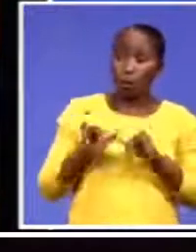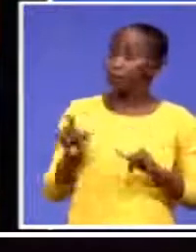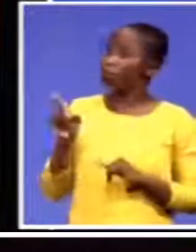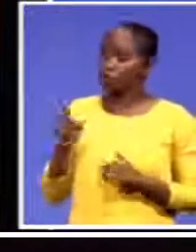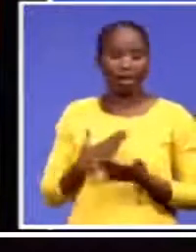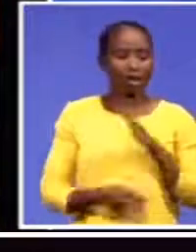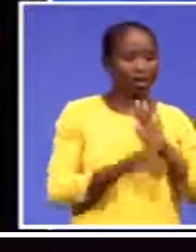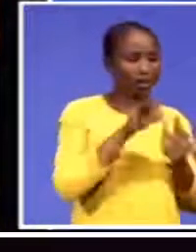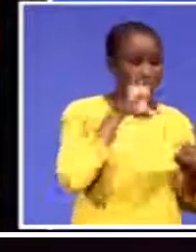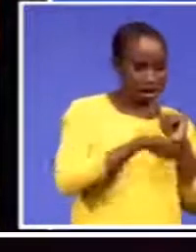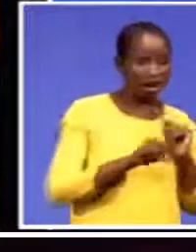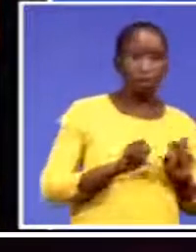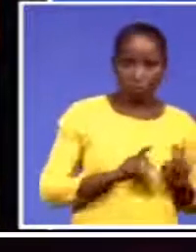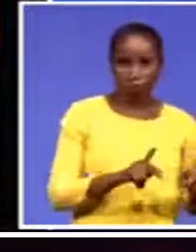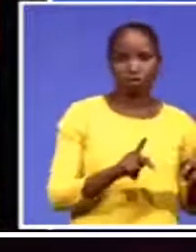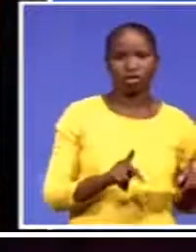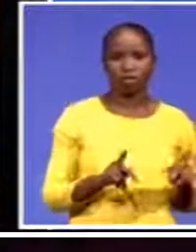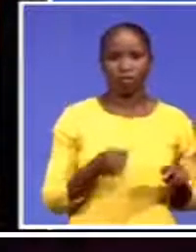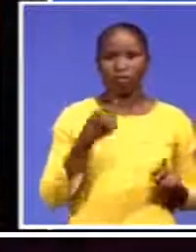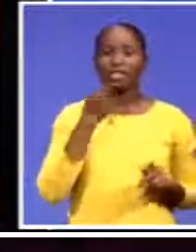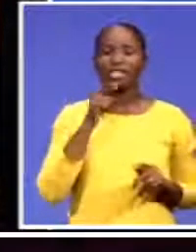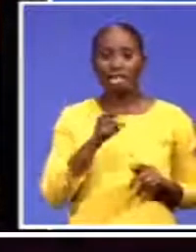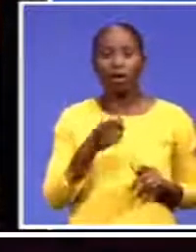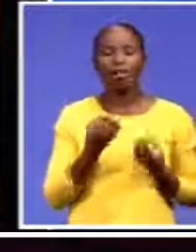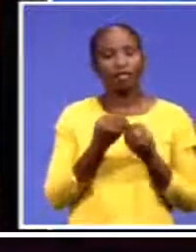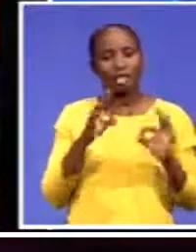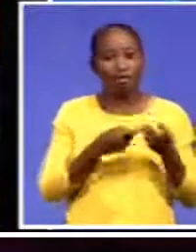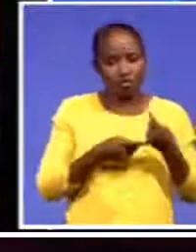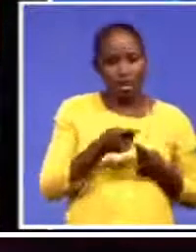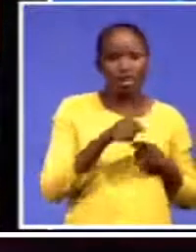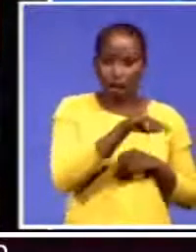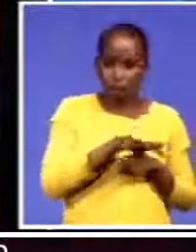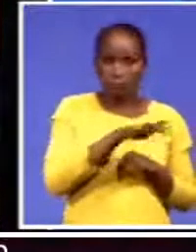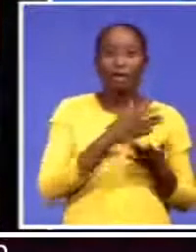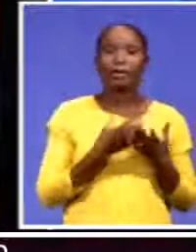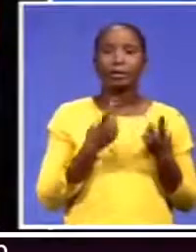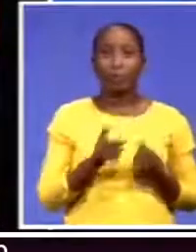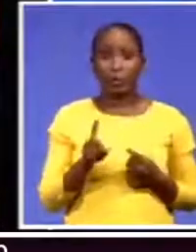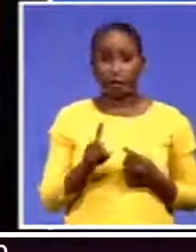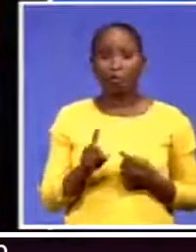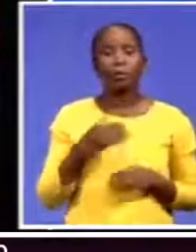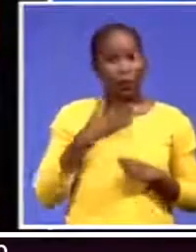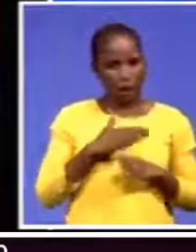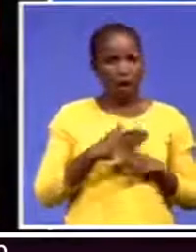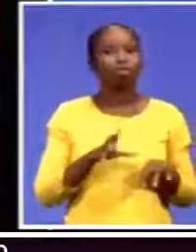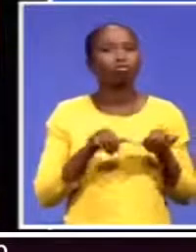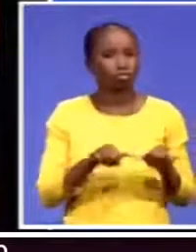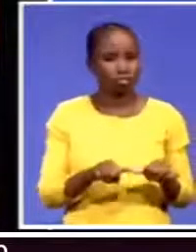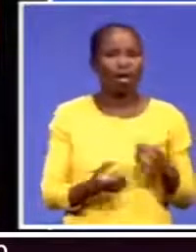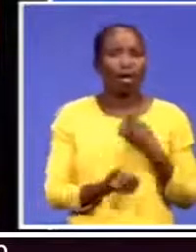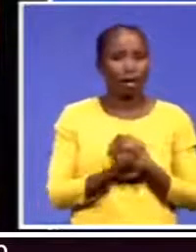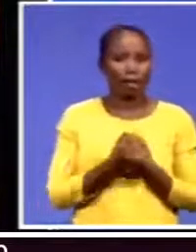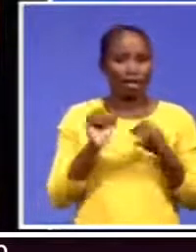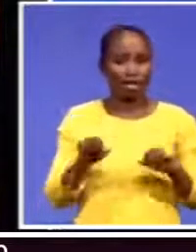African-Continental Free Trade Area will do is that because the duties are going to continue to calm down, it's up to the traders themselves